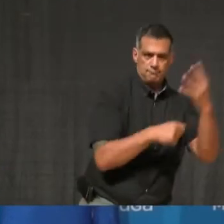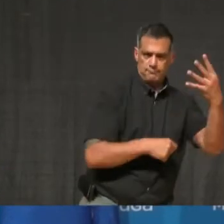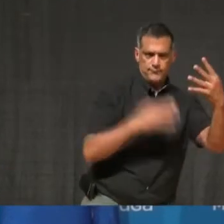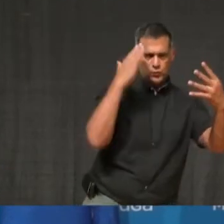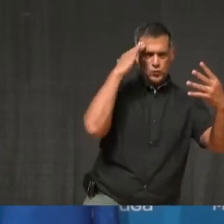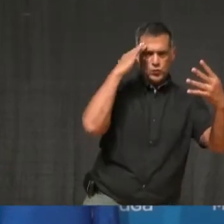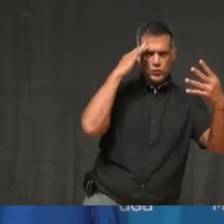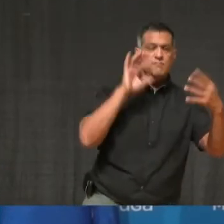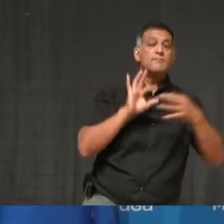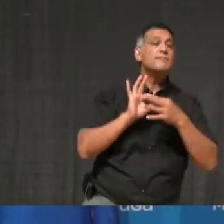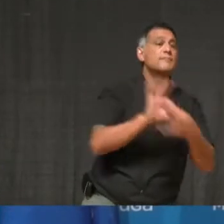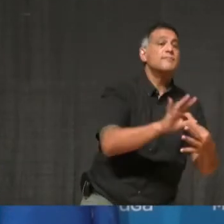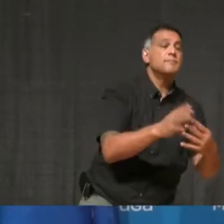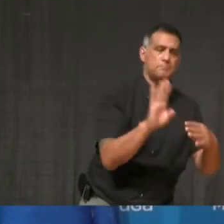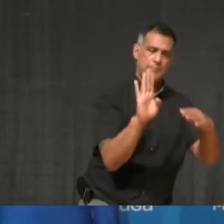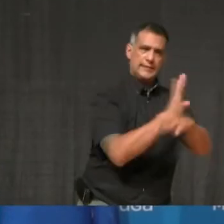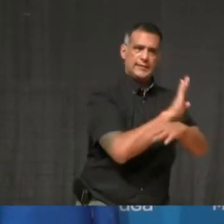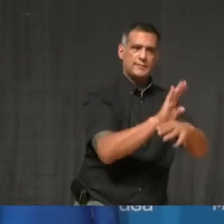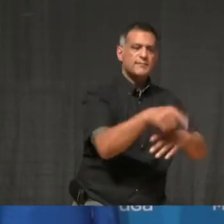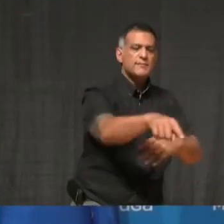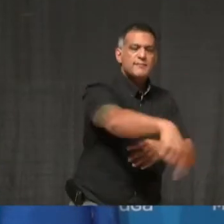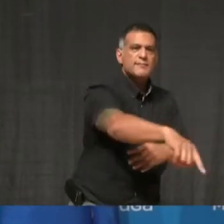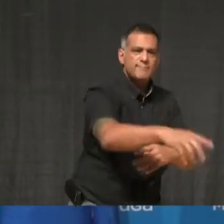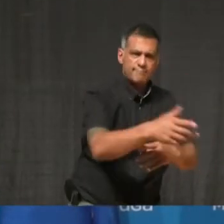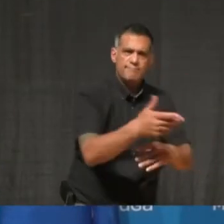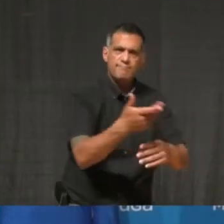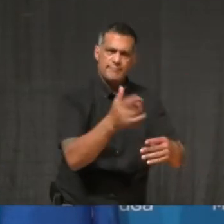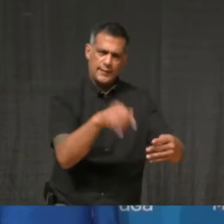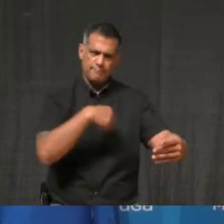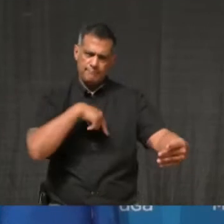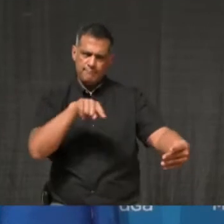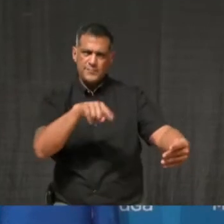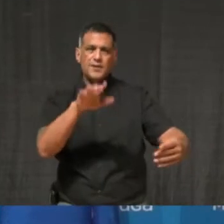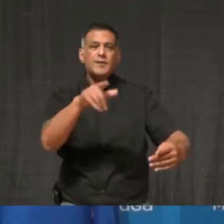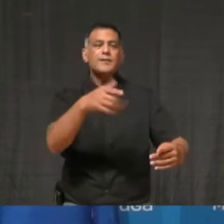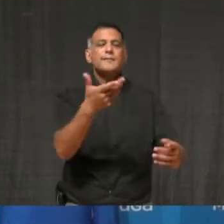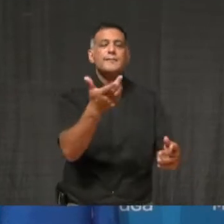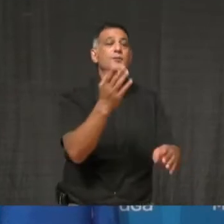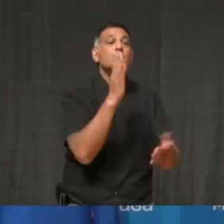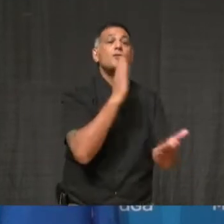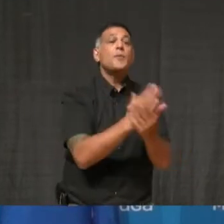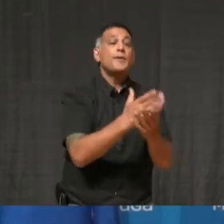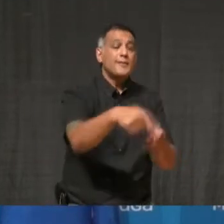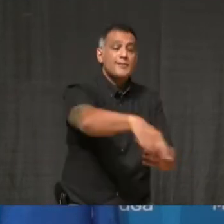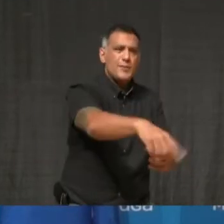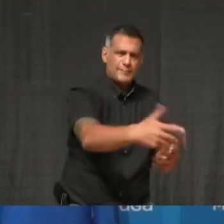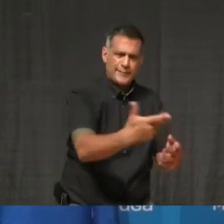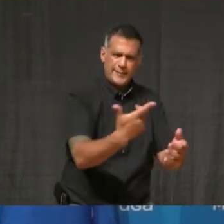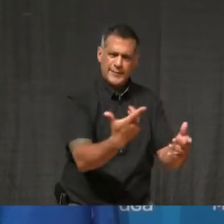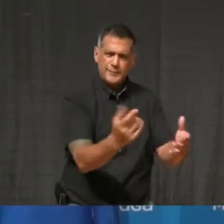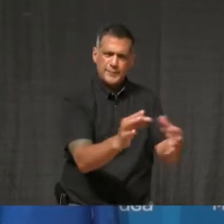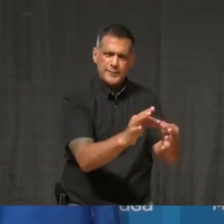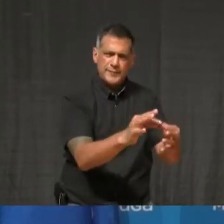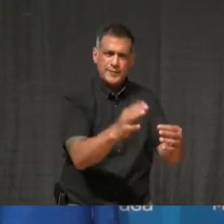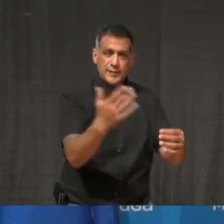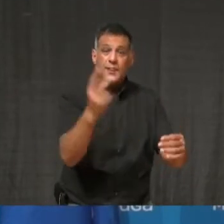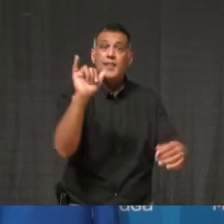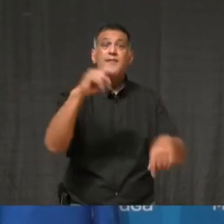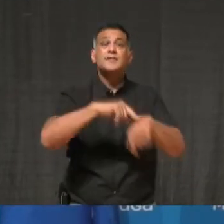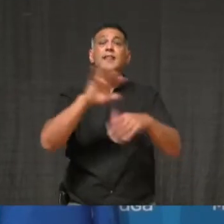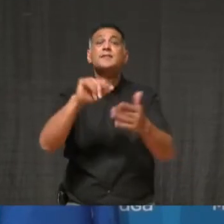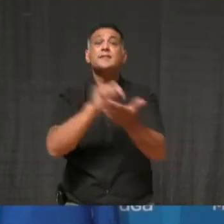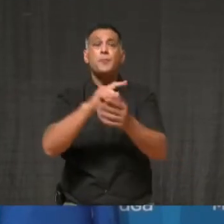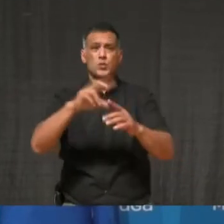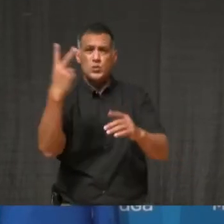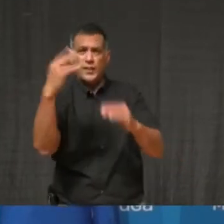businesses. They were issued to businesses and related to perhaps they had not moved into stage two-and-a-half from stage three,